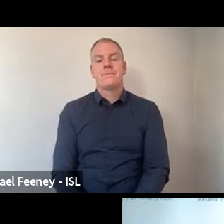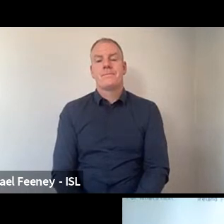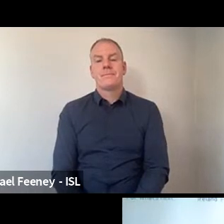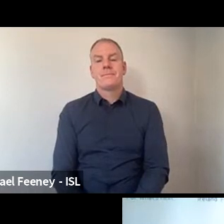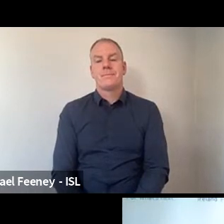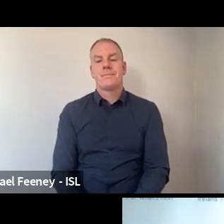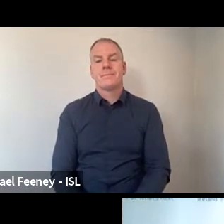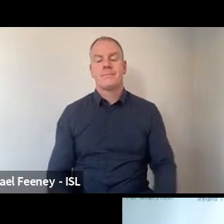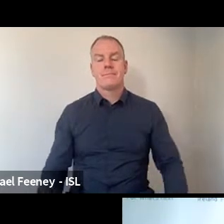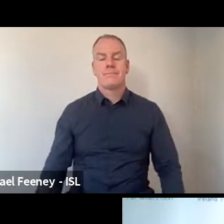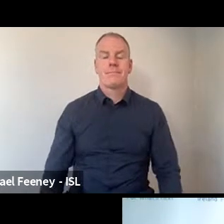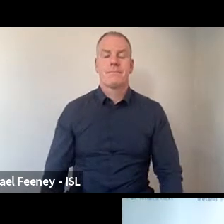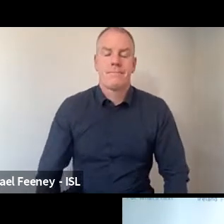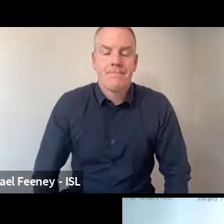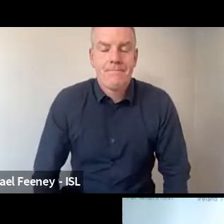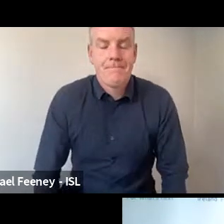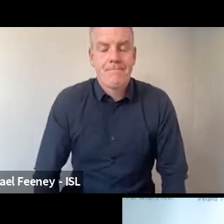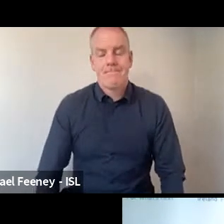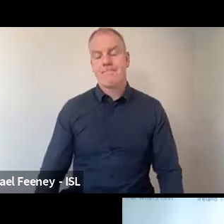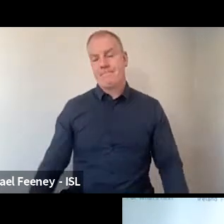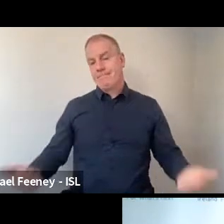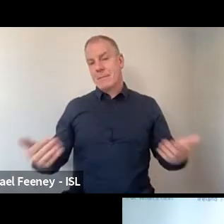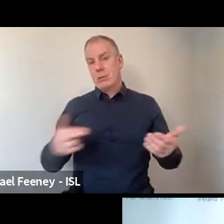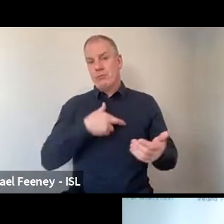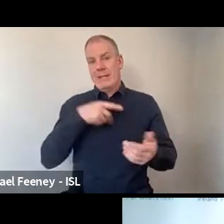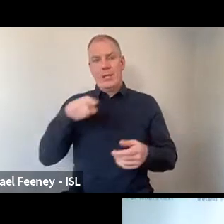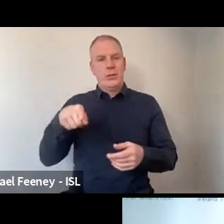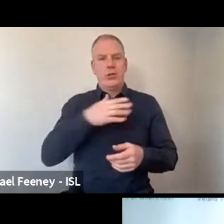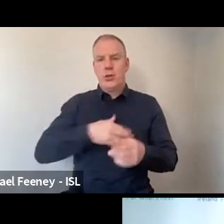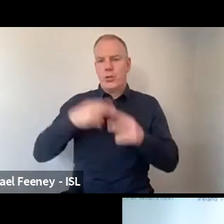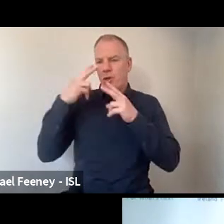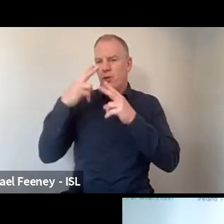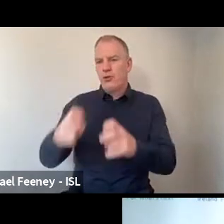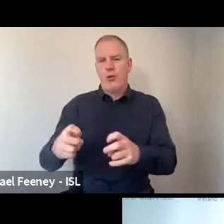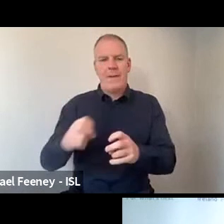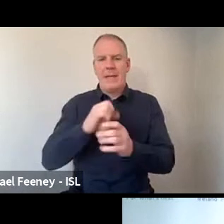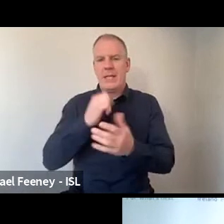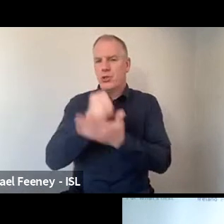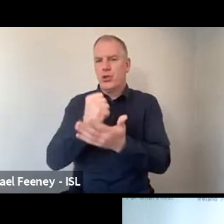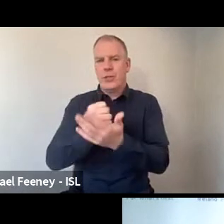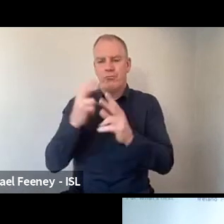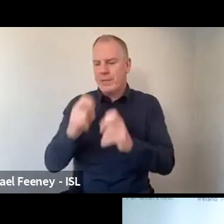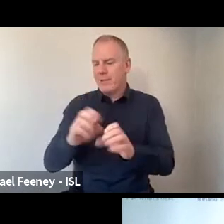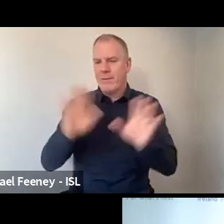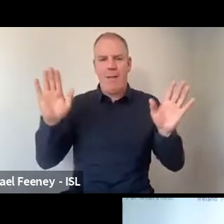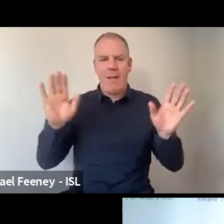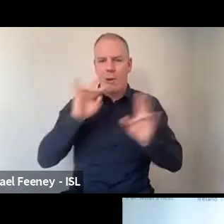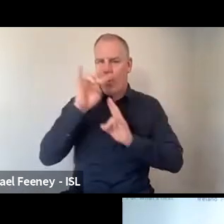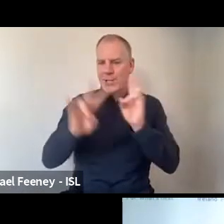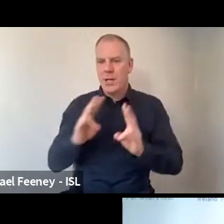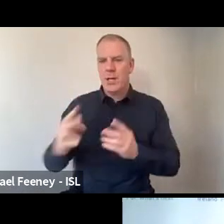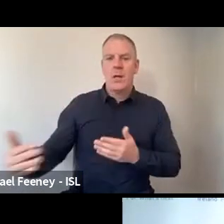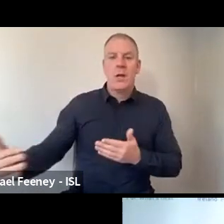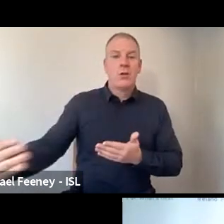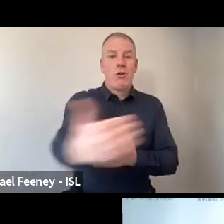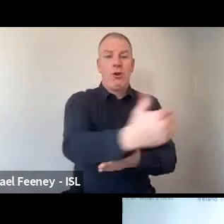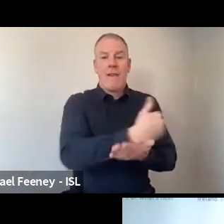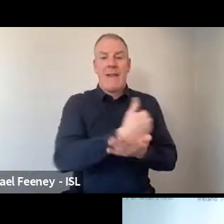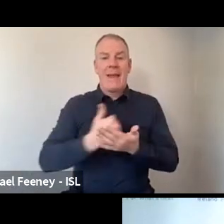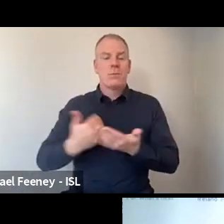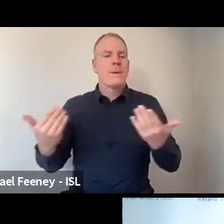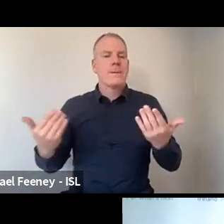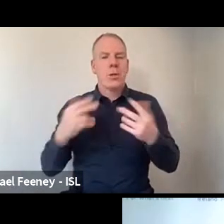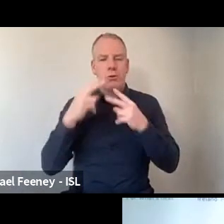Sure. Yeah, I mean, this is this is purely a survey study. So we collected survey data.